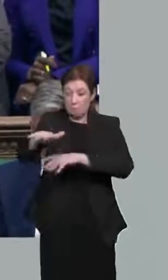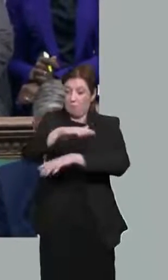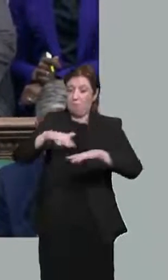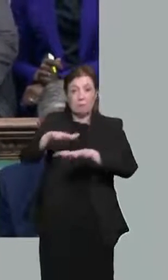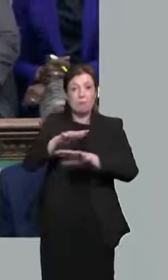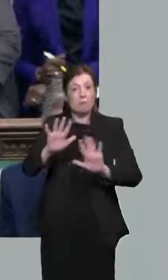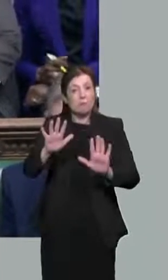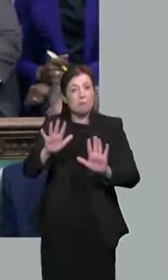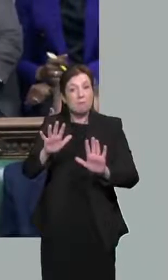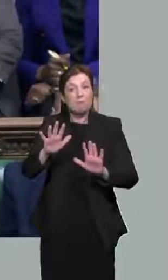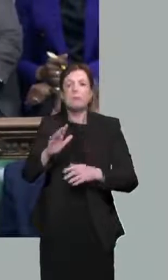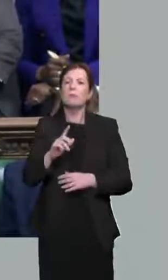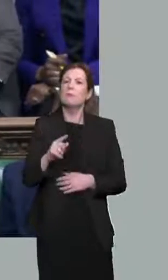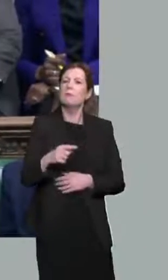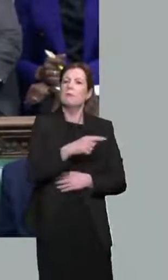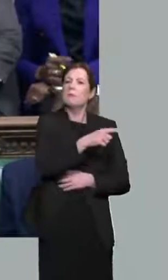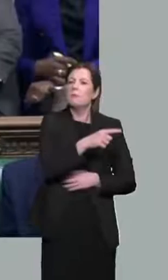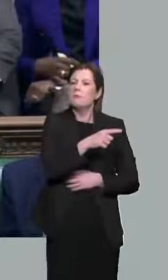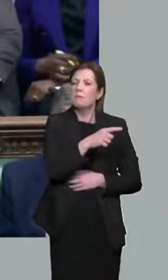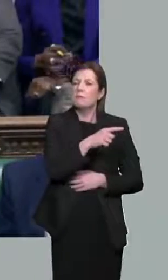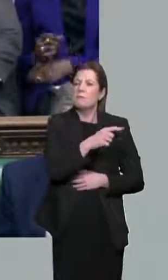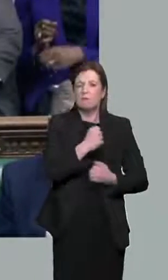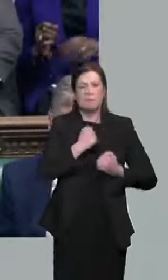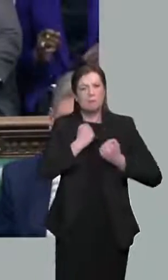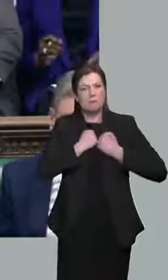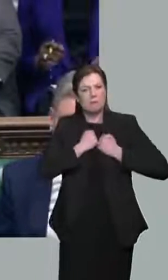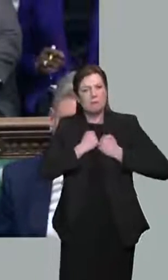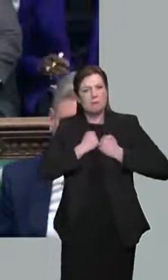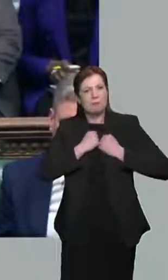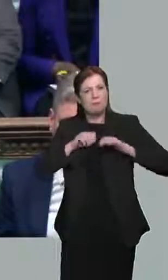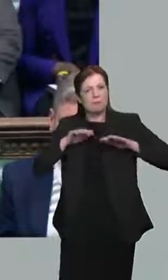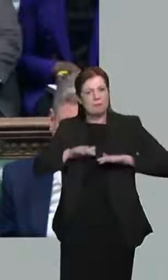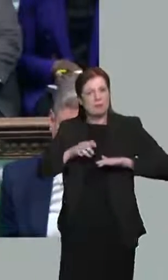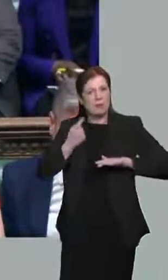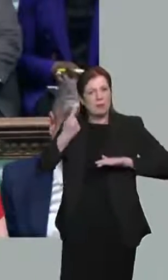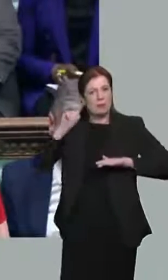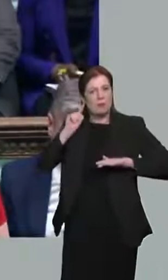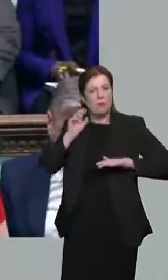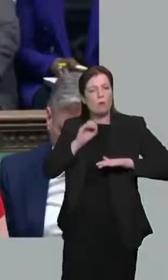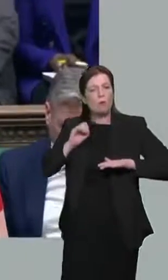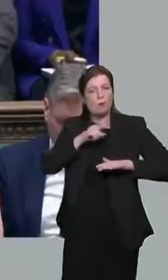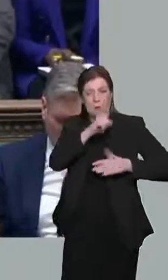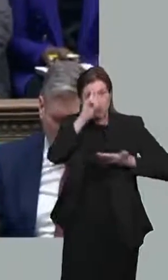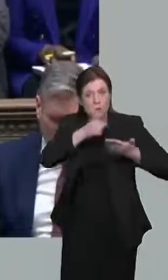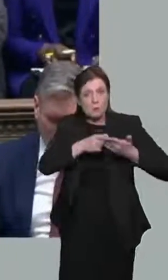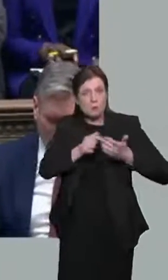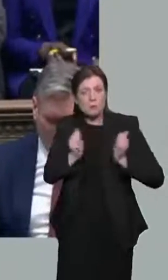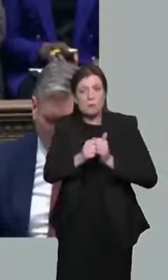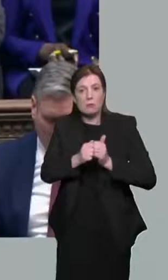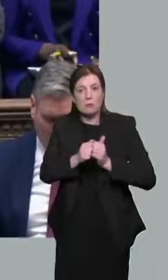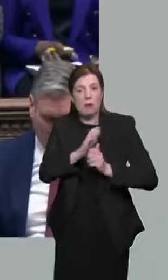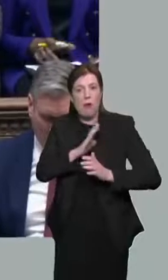chose to sign off on a reduction in our country's armed forces last October. Will the Chancellor confirm